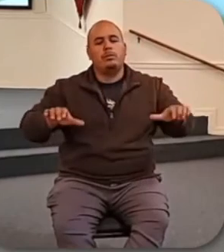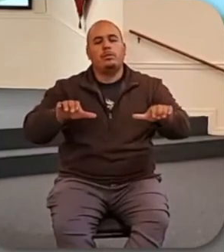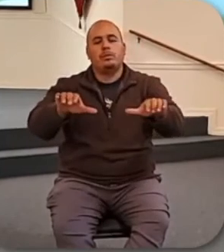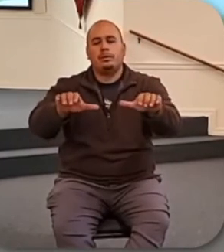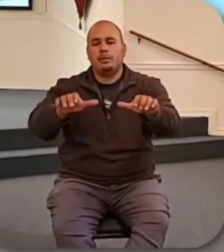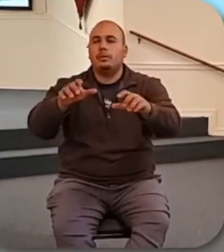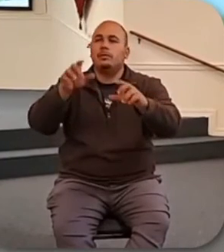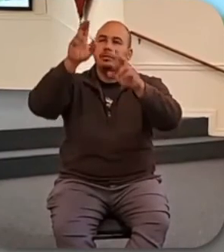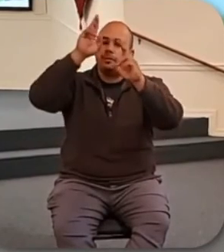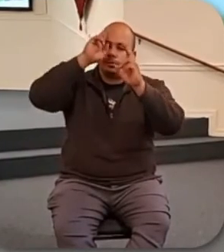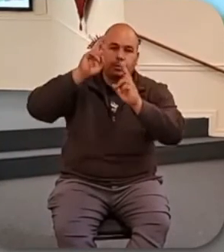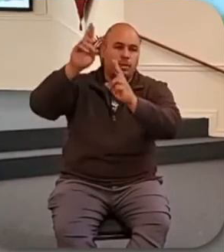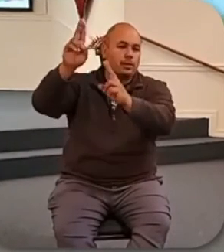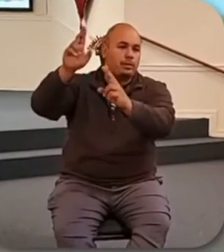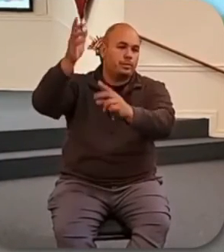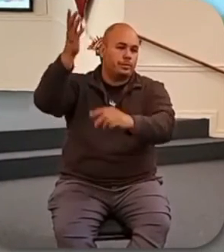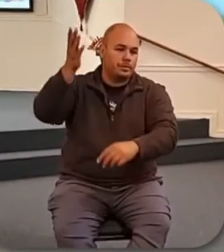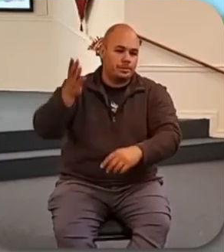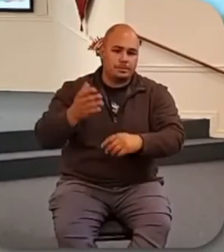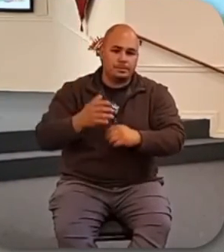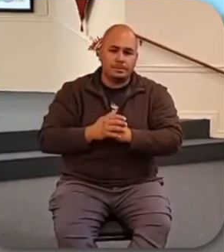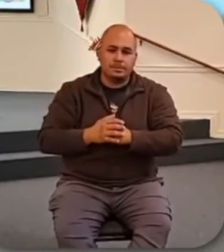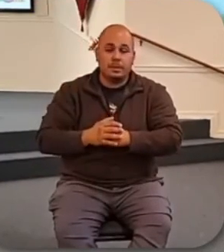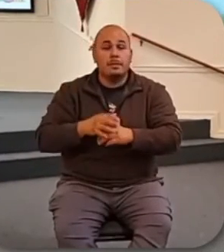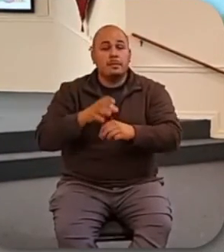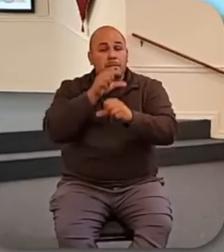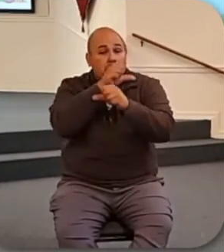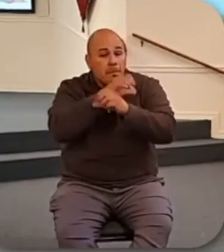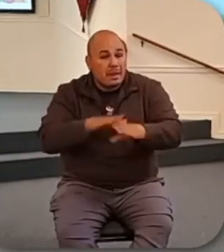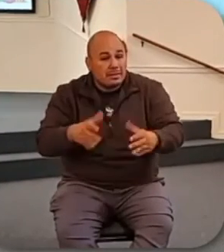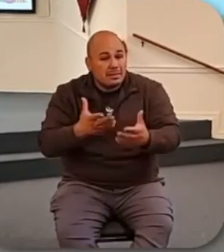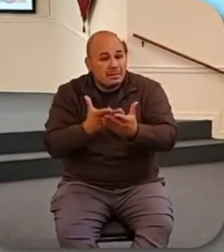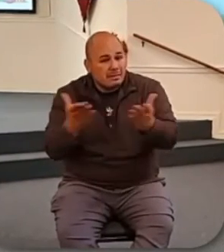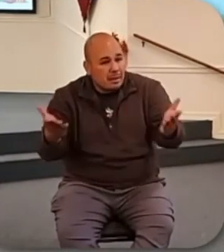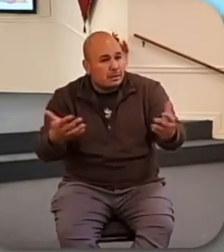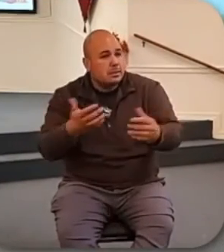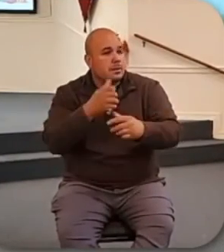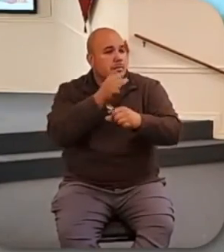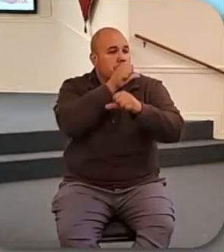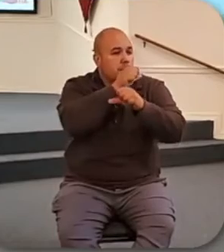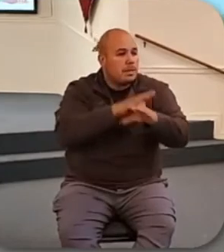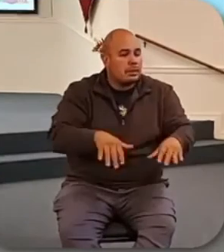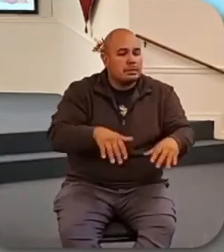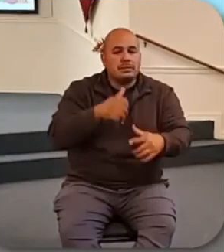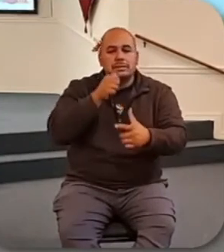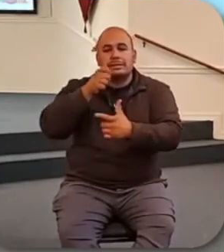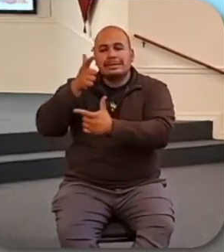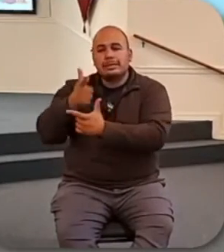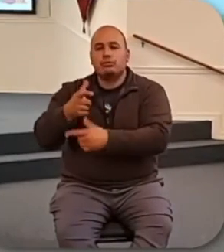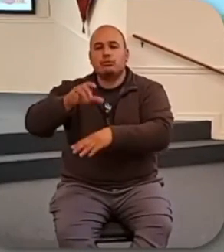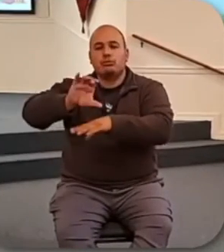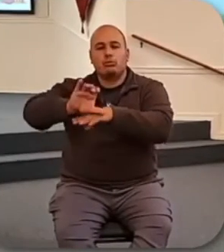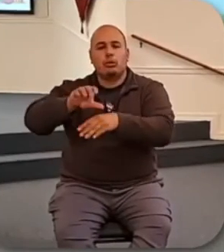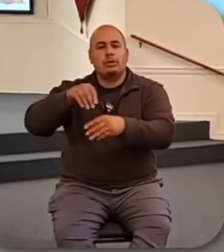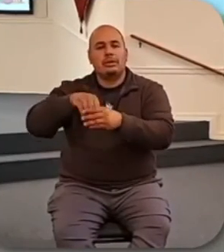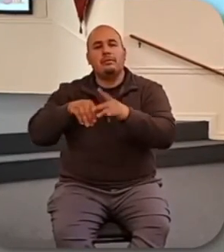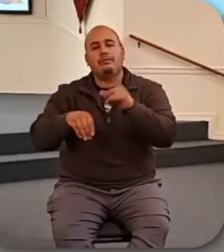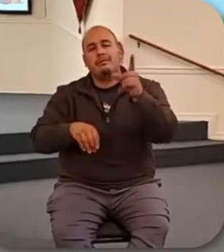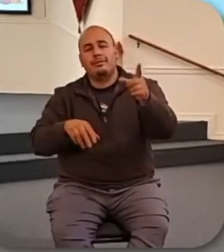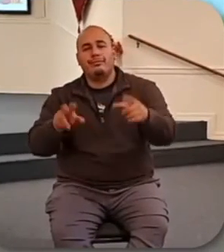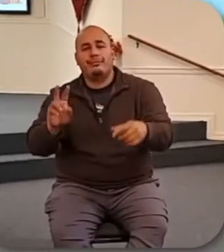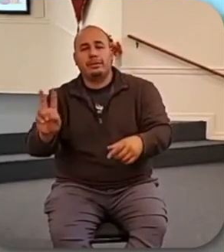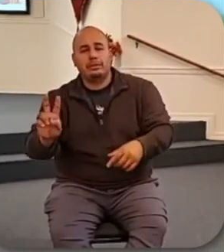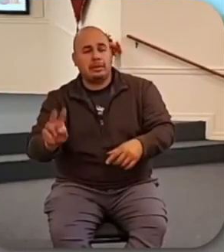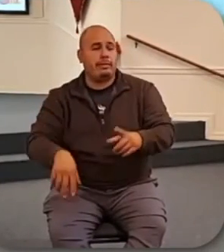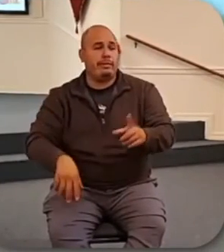Bless your church this week Lord. Bless us each one of us. Bless our sister churches in Venezuela and in Mozambique. Bless